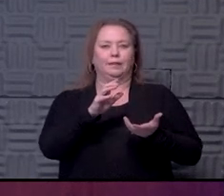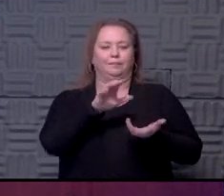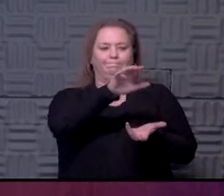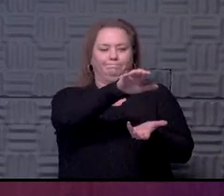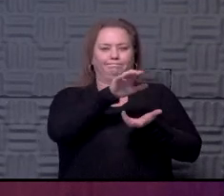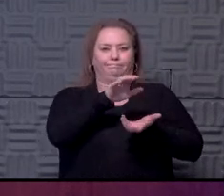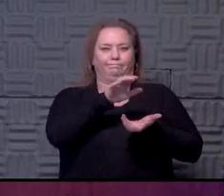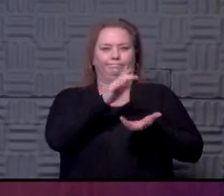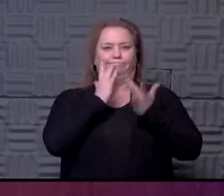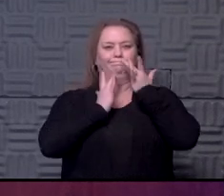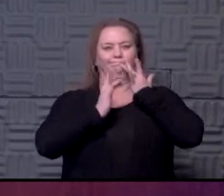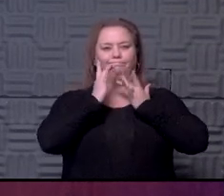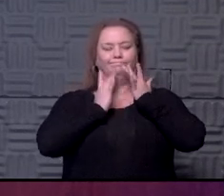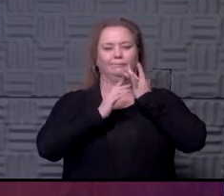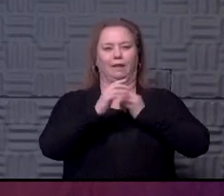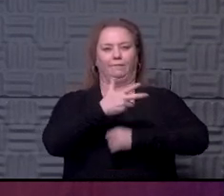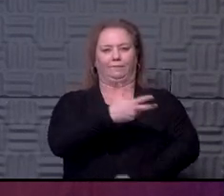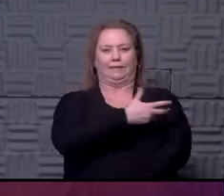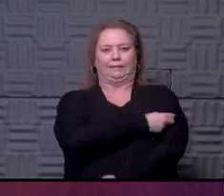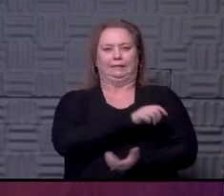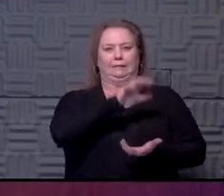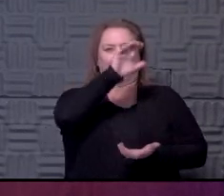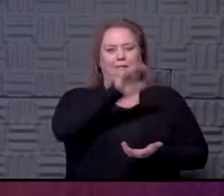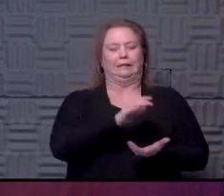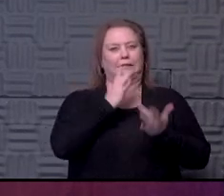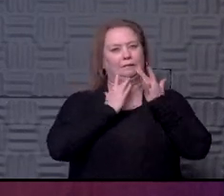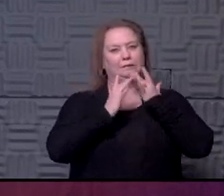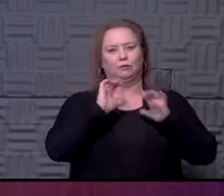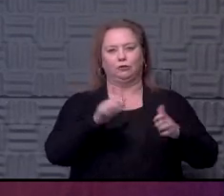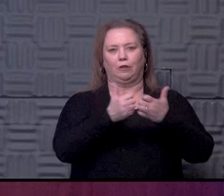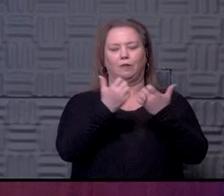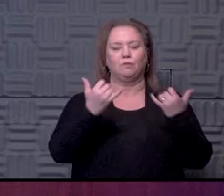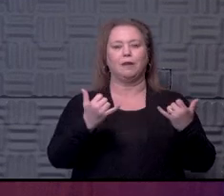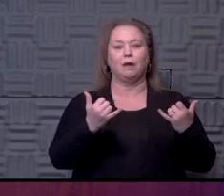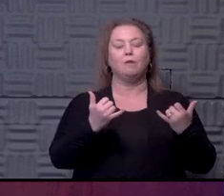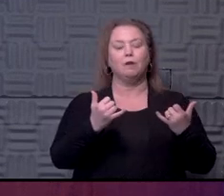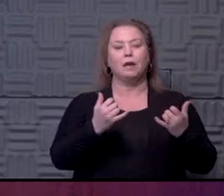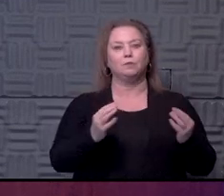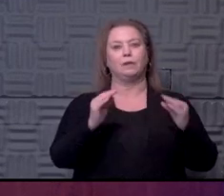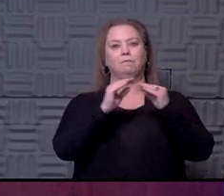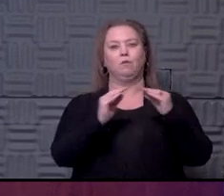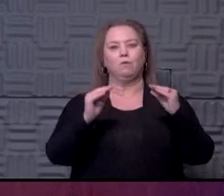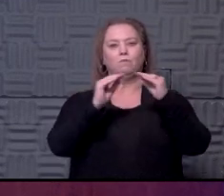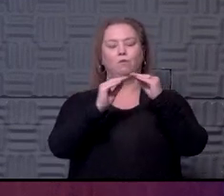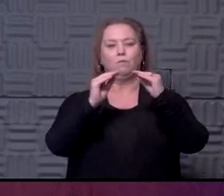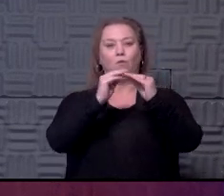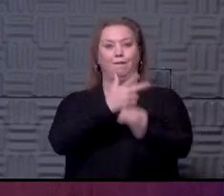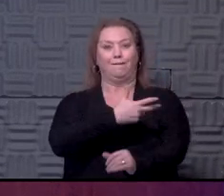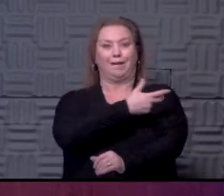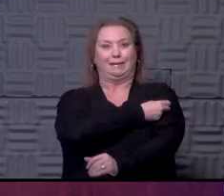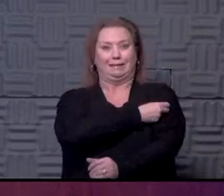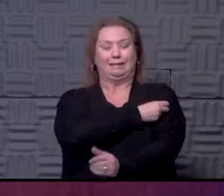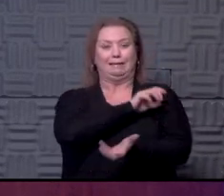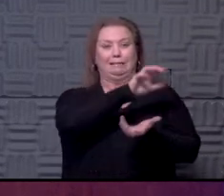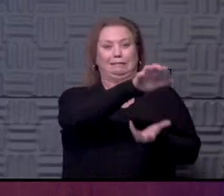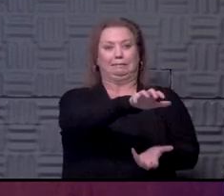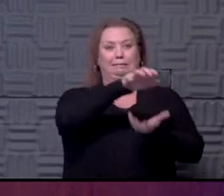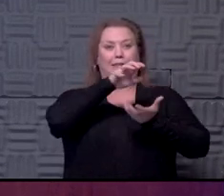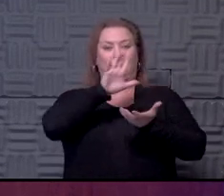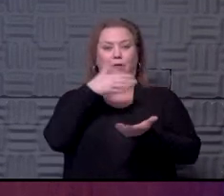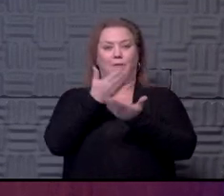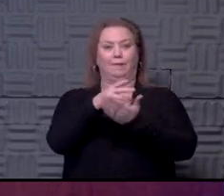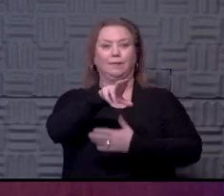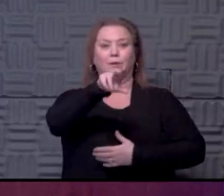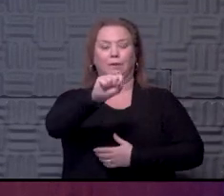supply is a challenge. And I think once that goes away, as we get more doses flowing into the United States, as